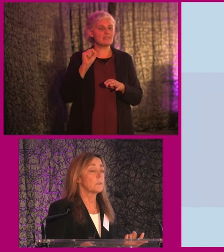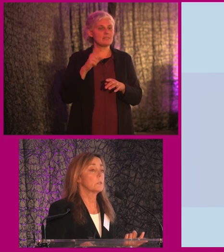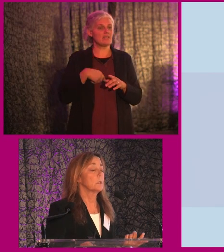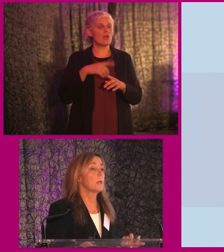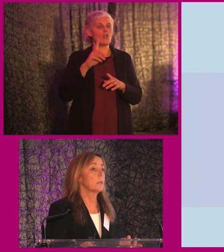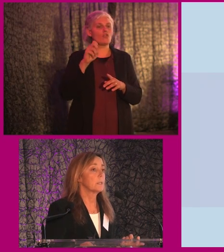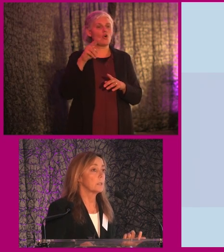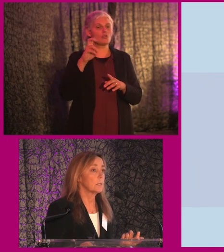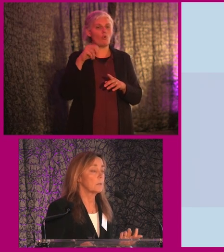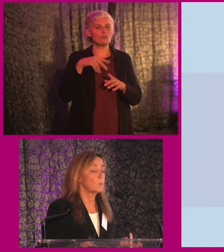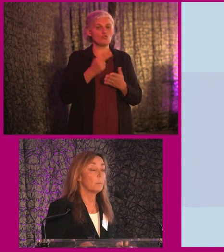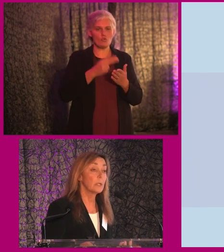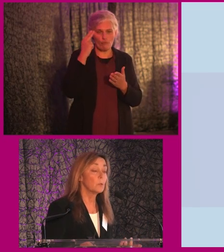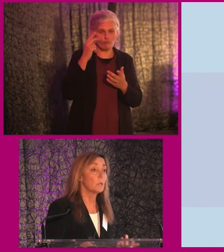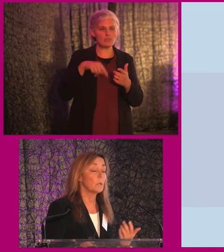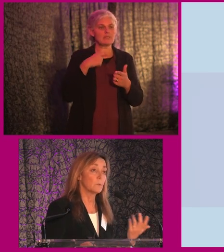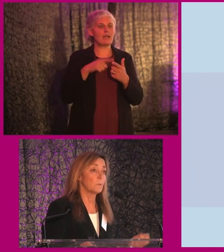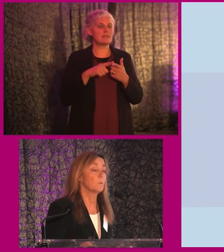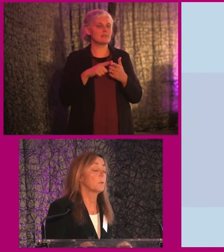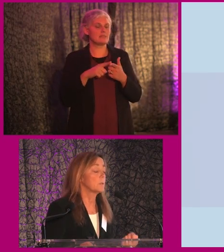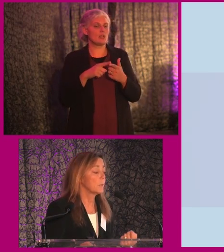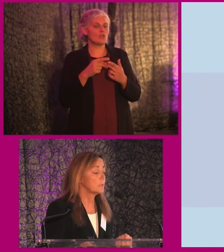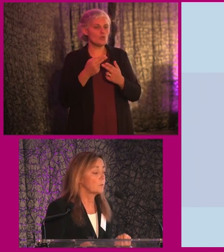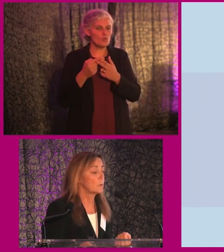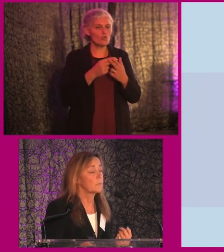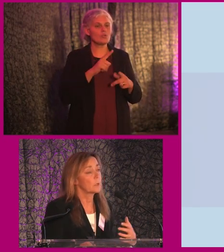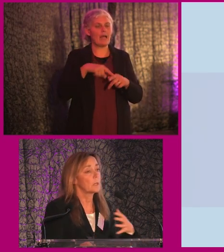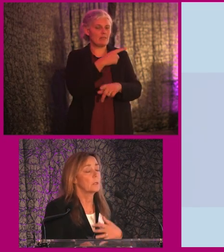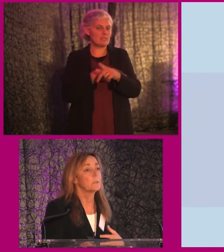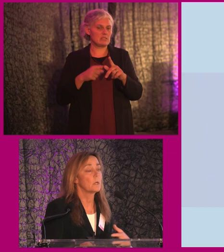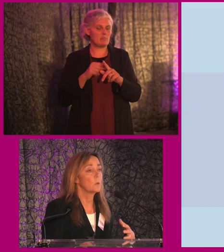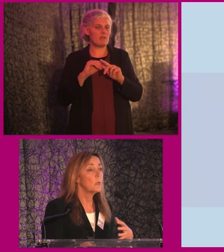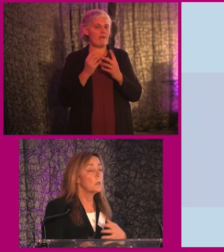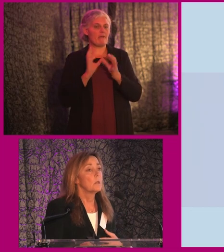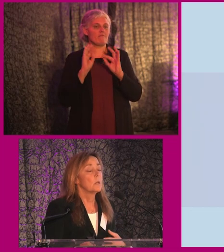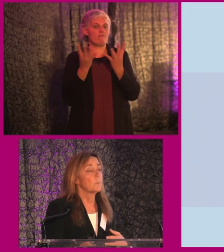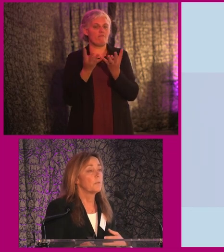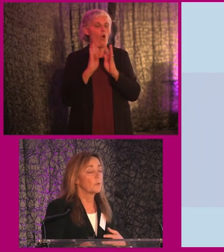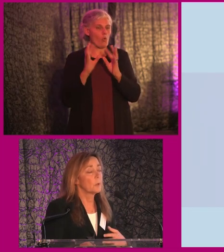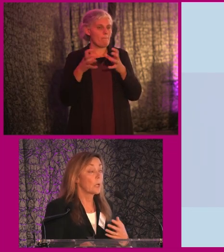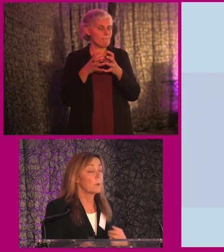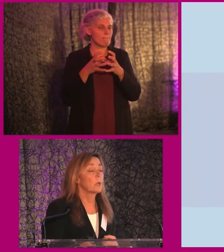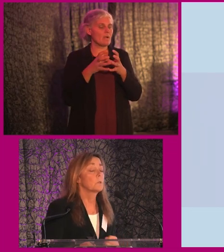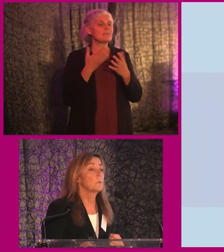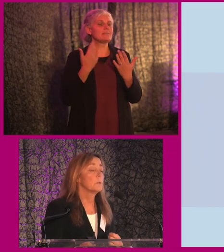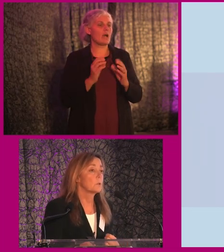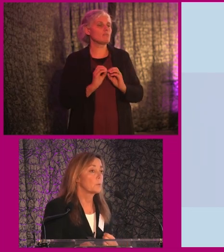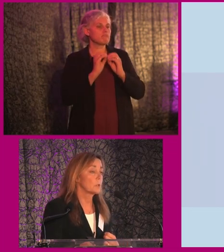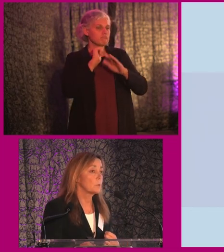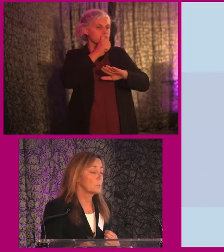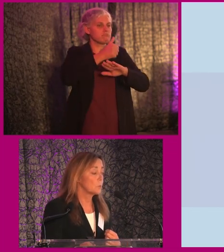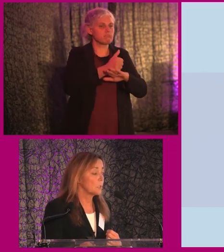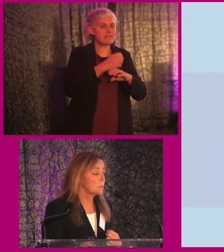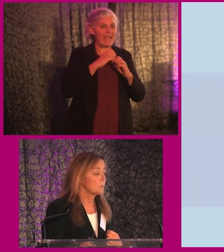University and the European Blind Union and also the European Disability Forum, Funke is now performing or carrying out a research